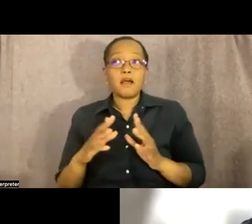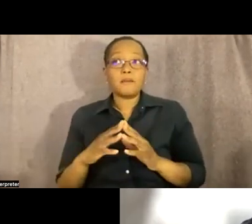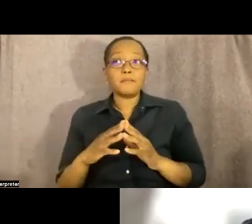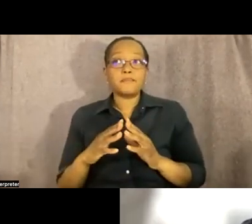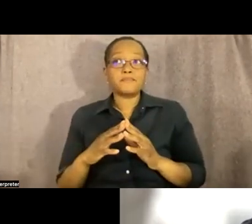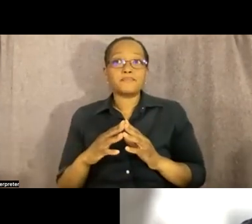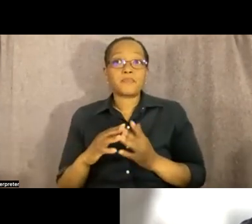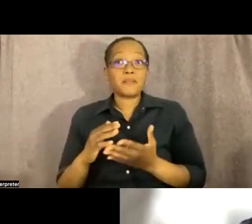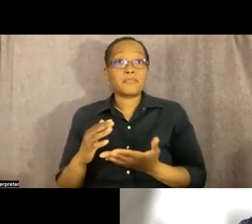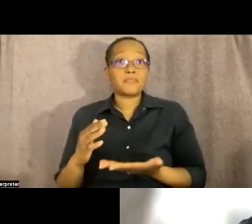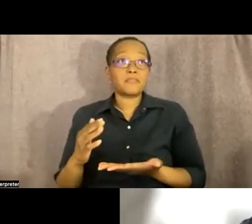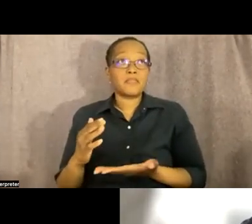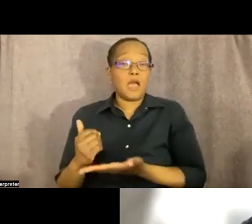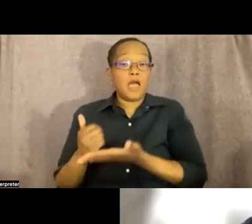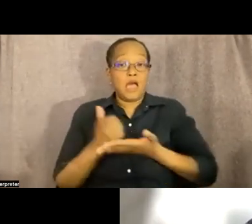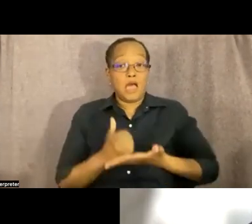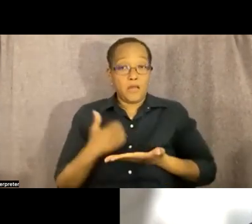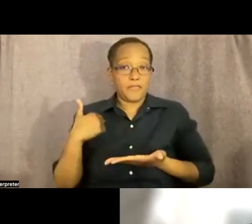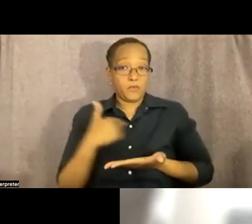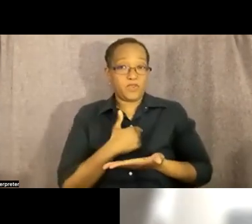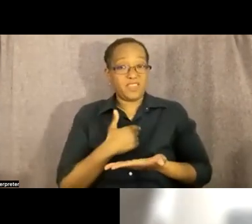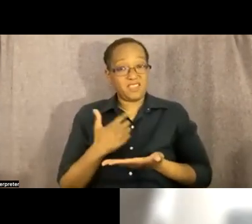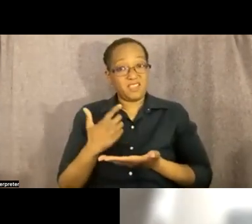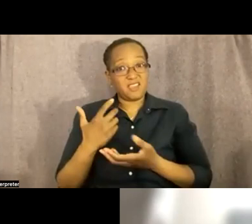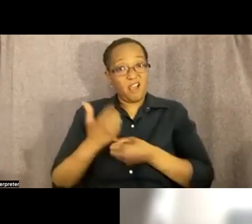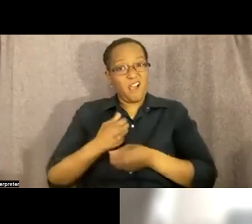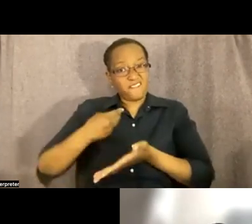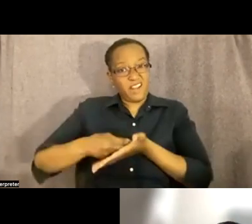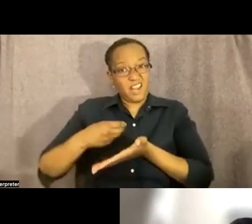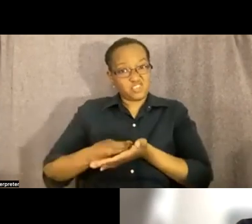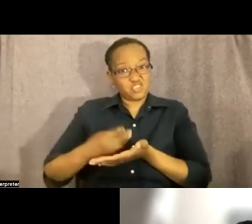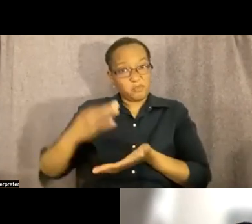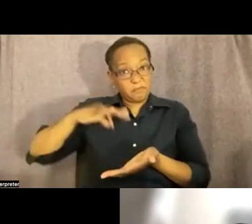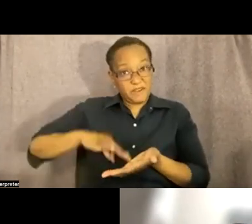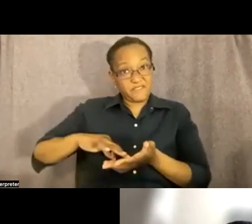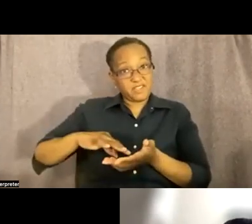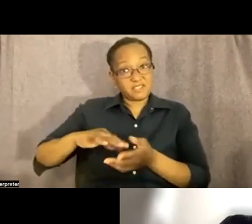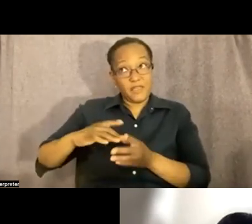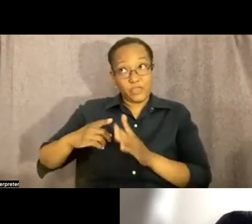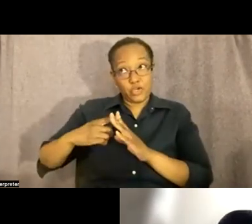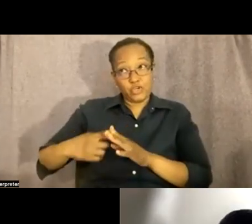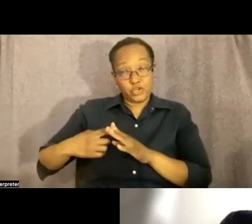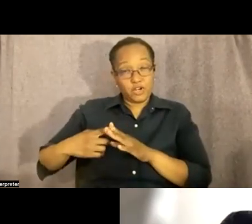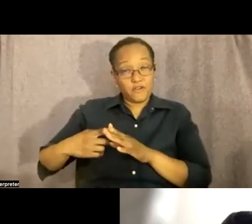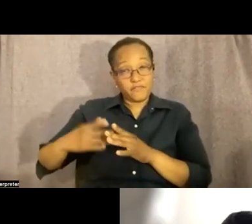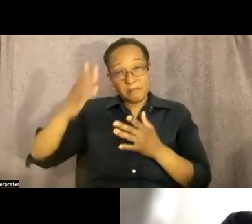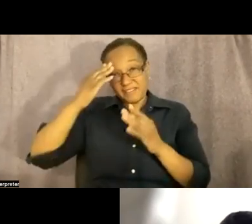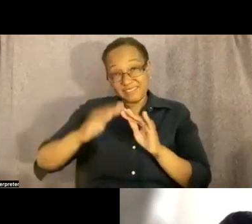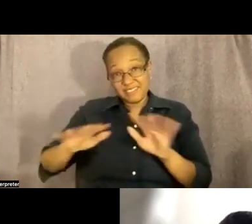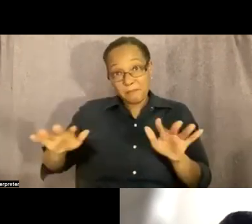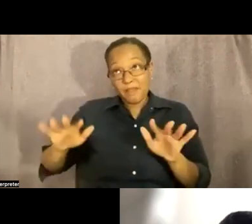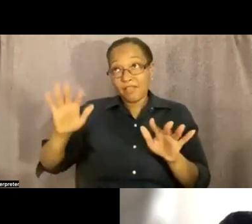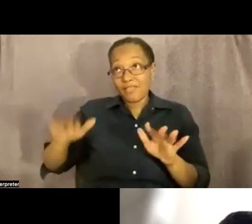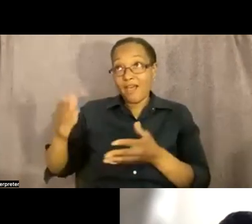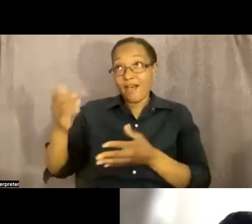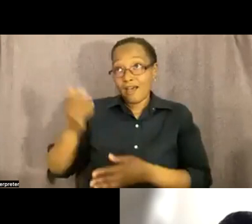receiving uh uh from the beginning of the pandemic have been uh presented so uh you know that's that's one way folks can